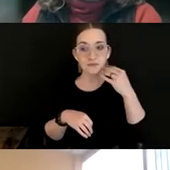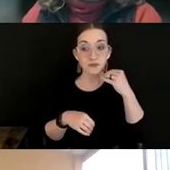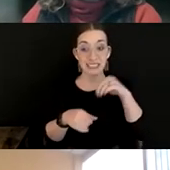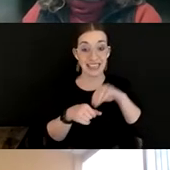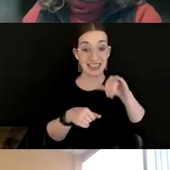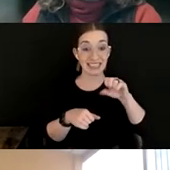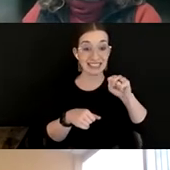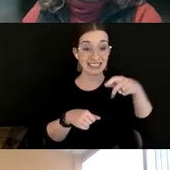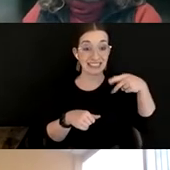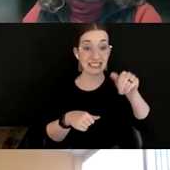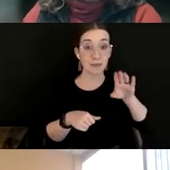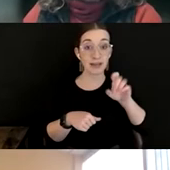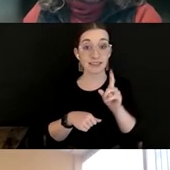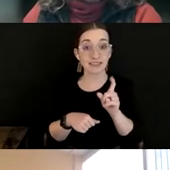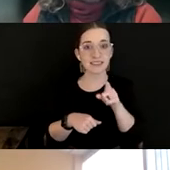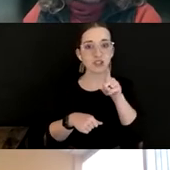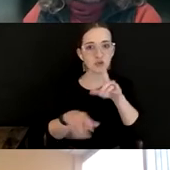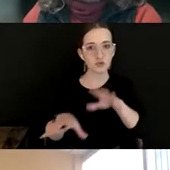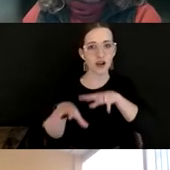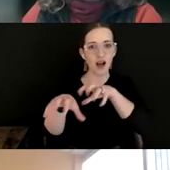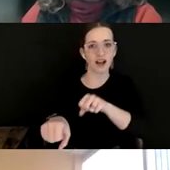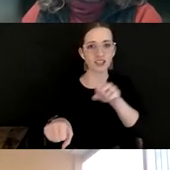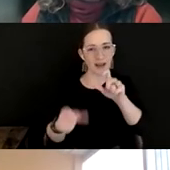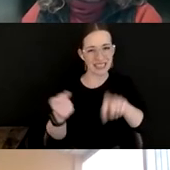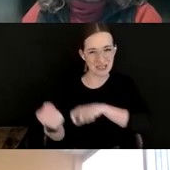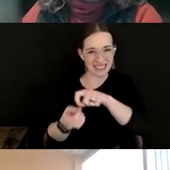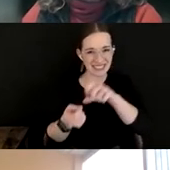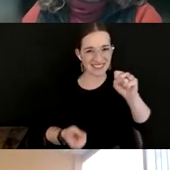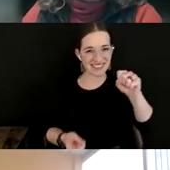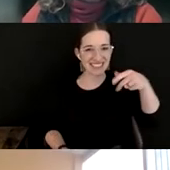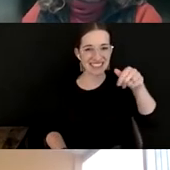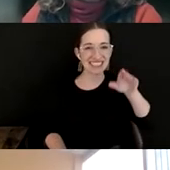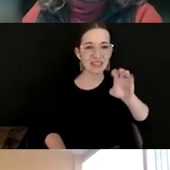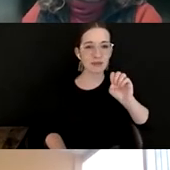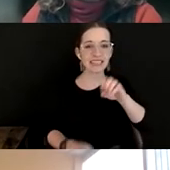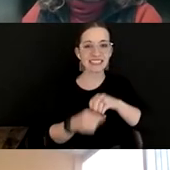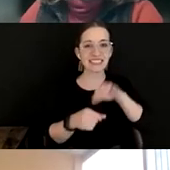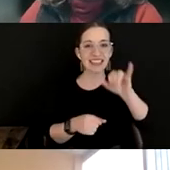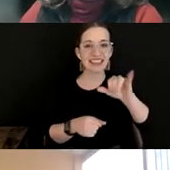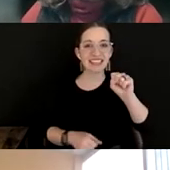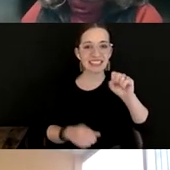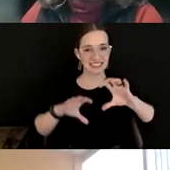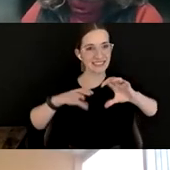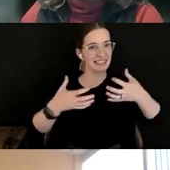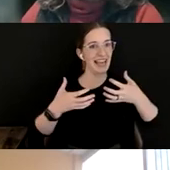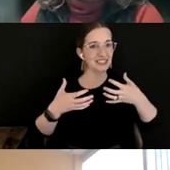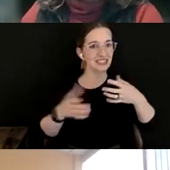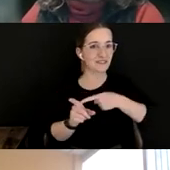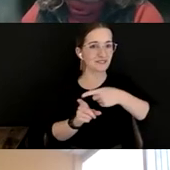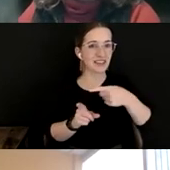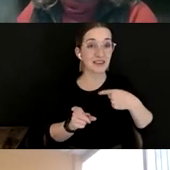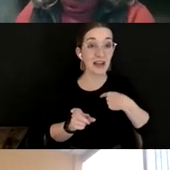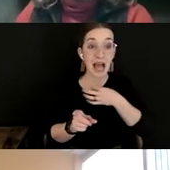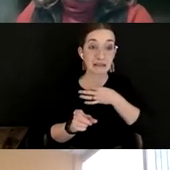You know, you occupy a particular space in the sector. And, you know, candidly, I'm just really curious.